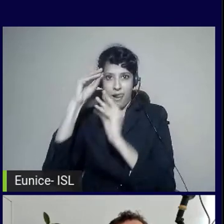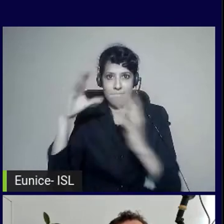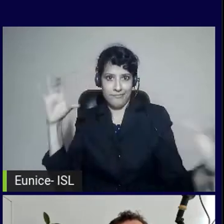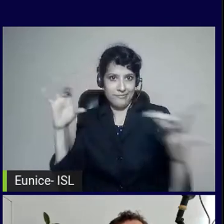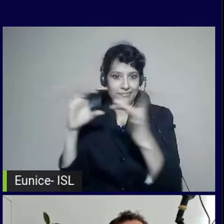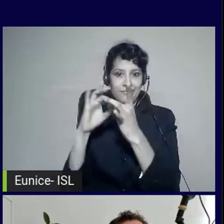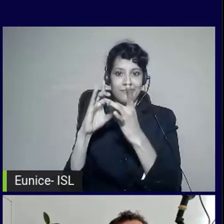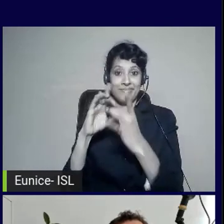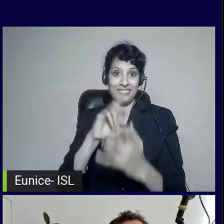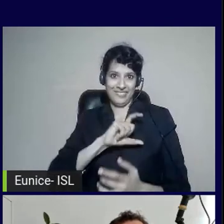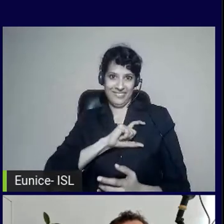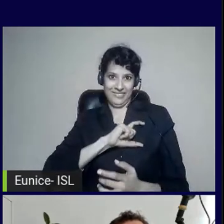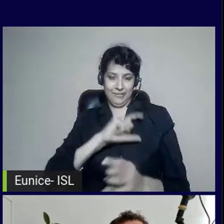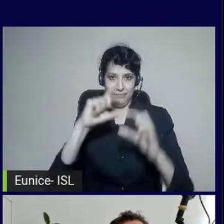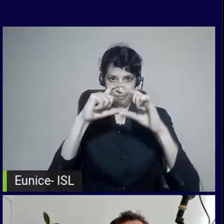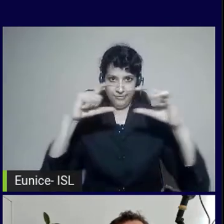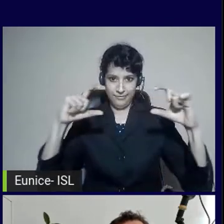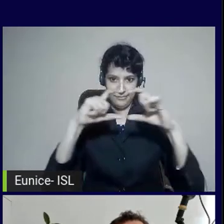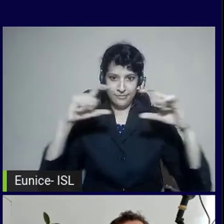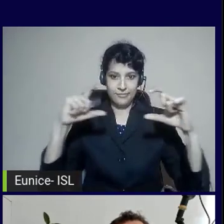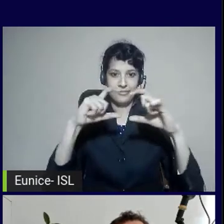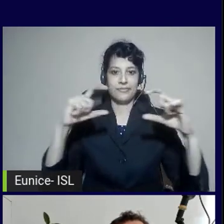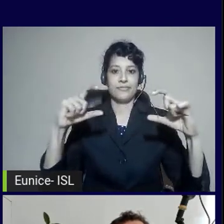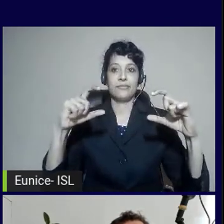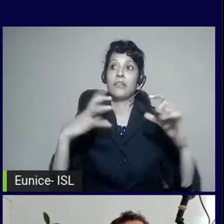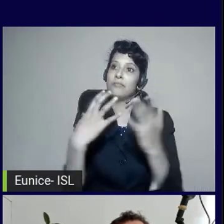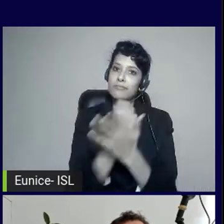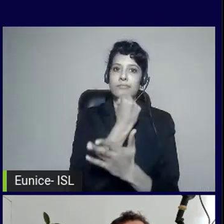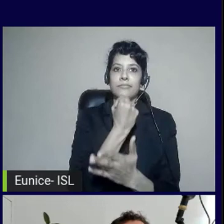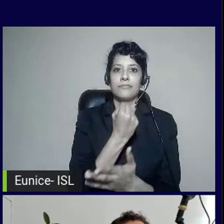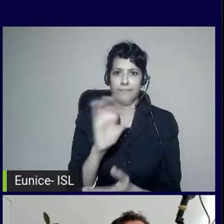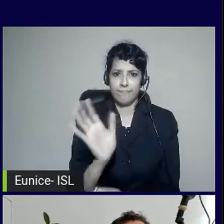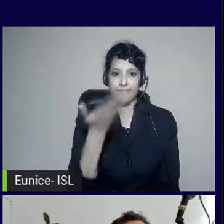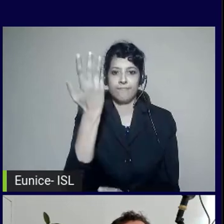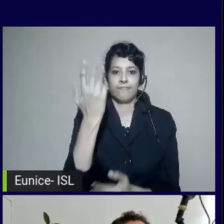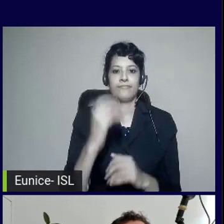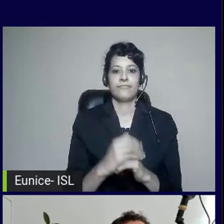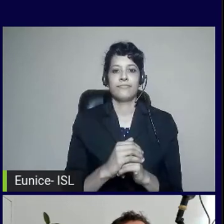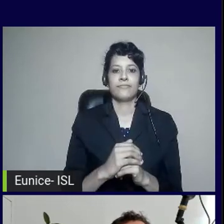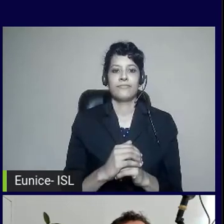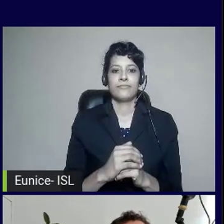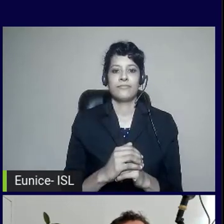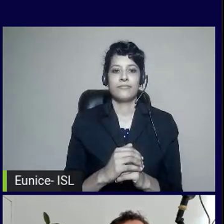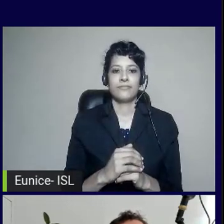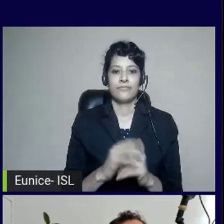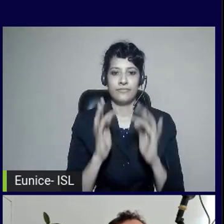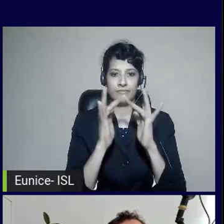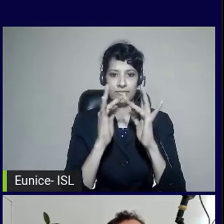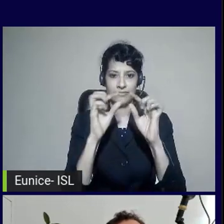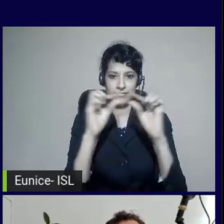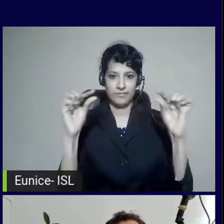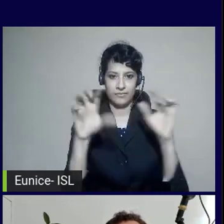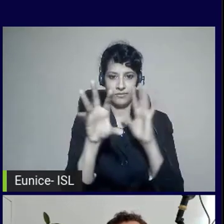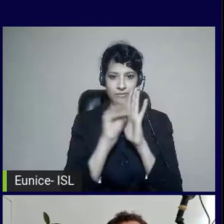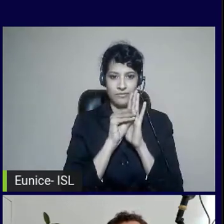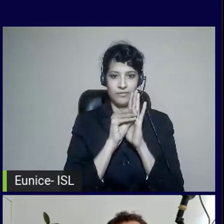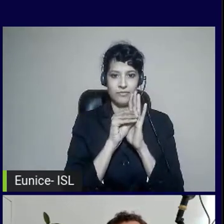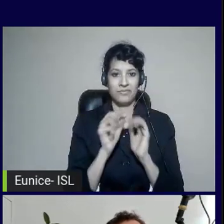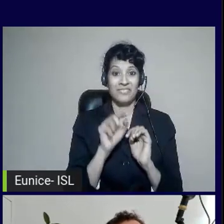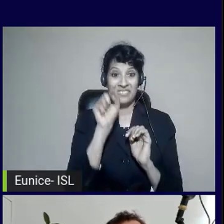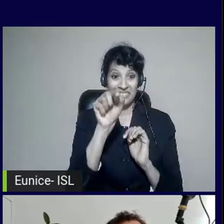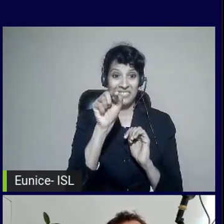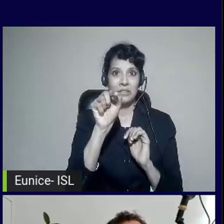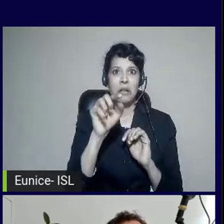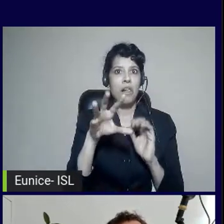that you can get. So aka.ms forward slash accessibility-fundamentals. And you'll learn everything that I've shown you today